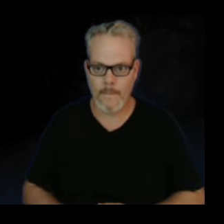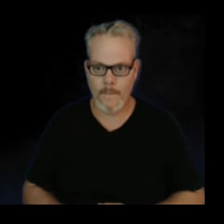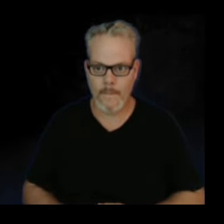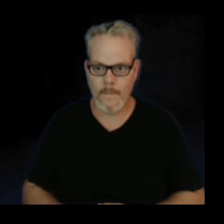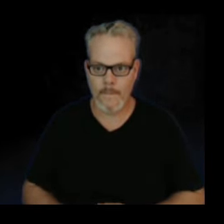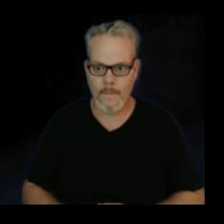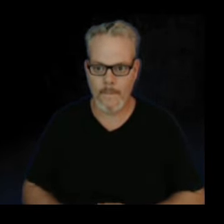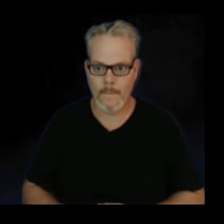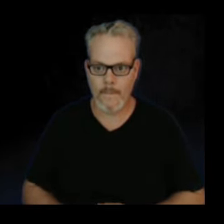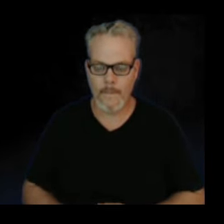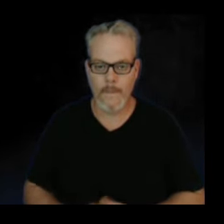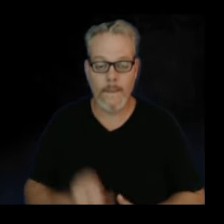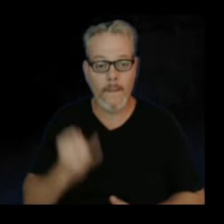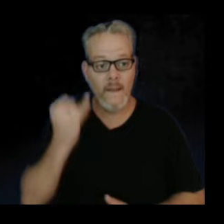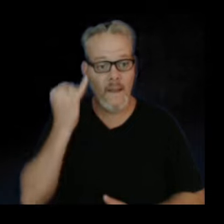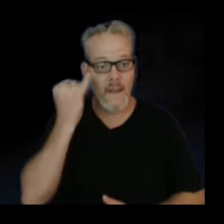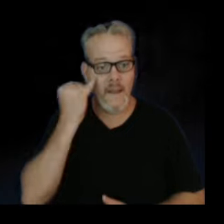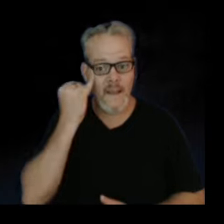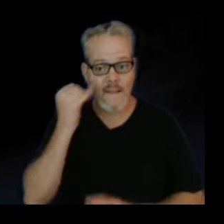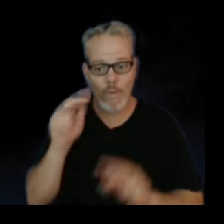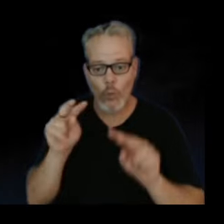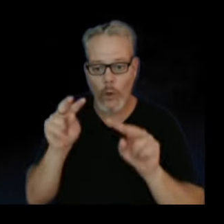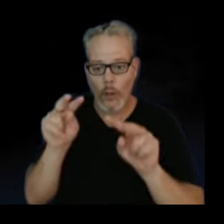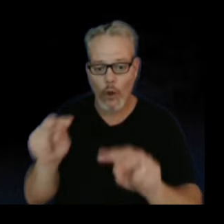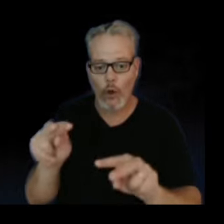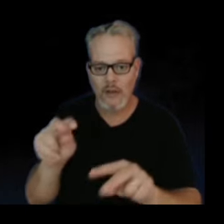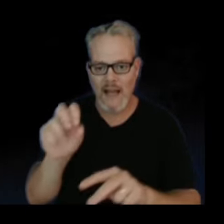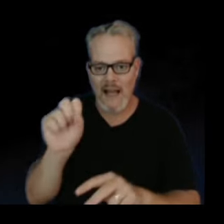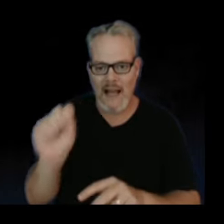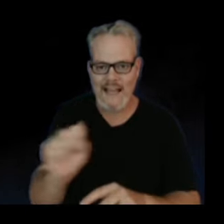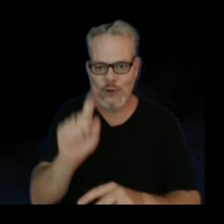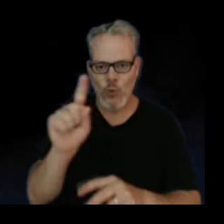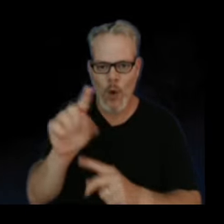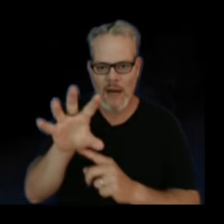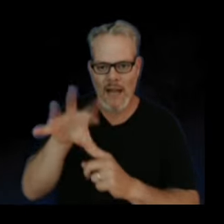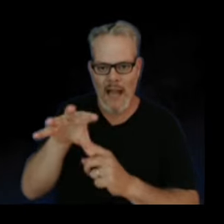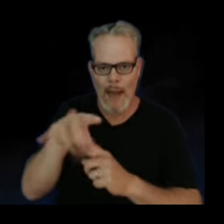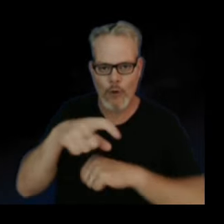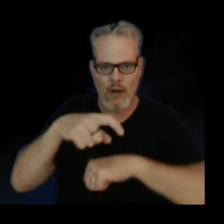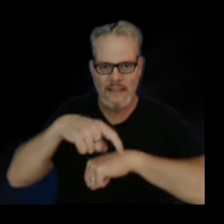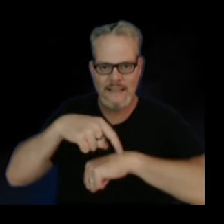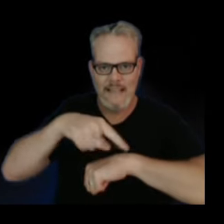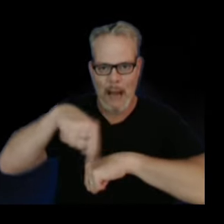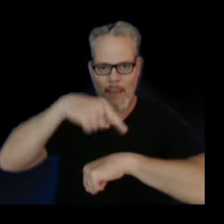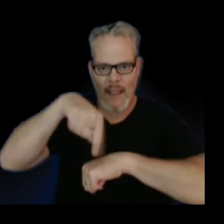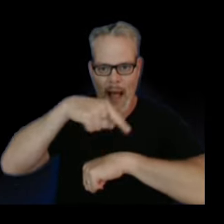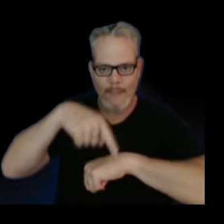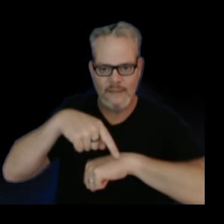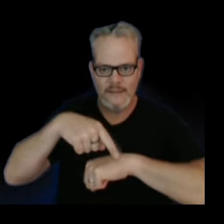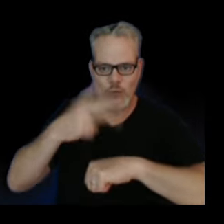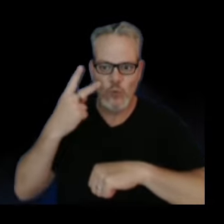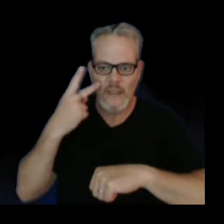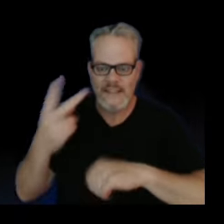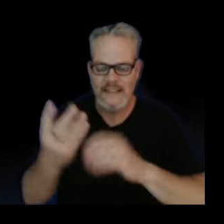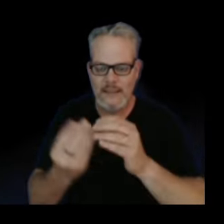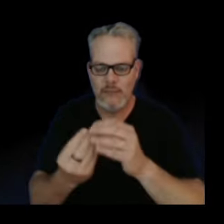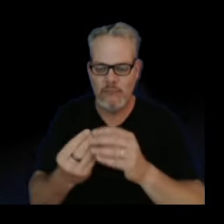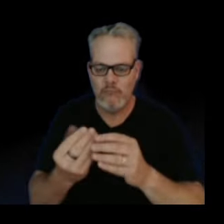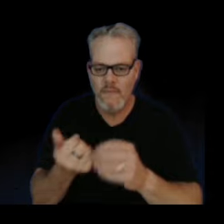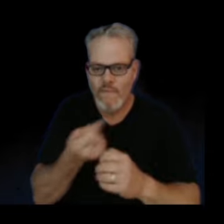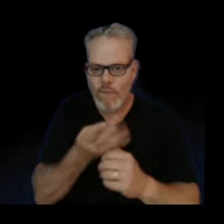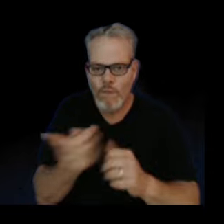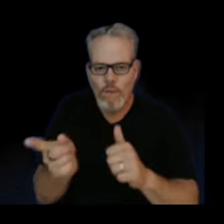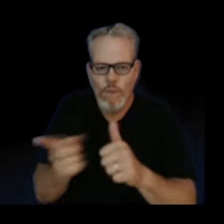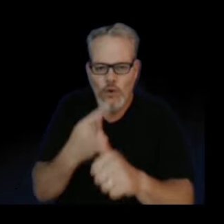If we look at the S1 camera time-lapse since eruption, we can see that over the first few nights there is